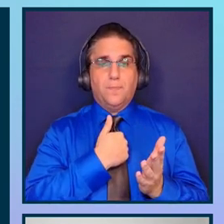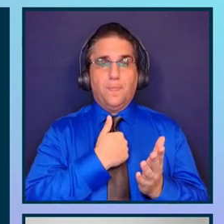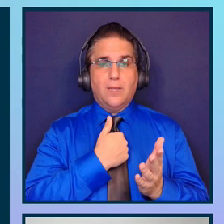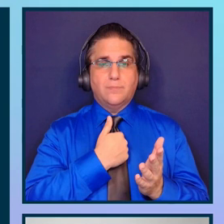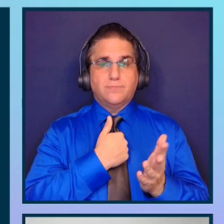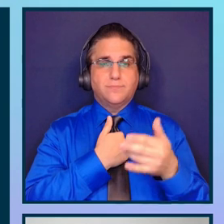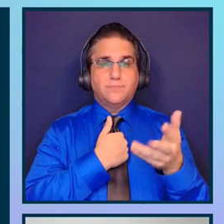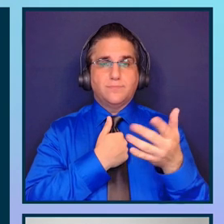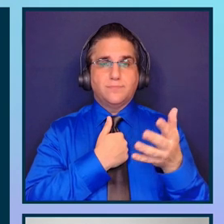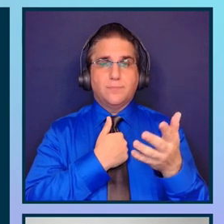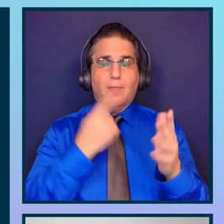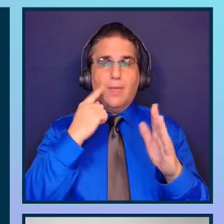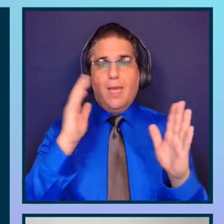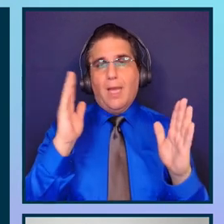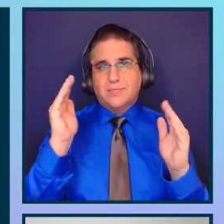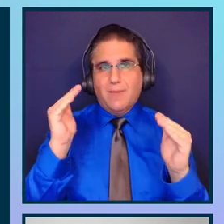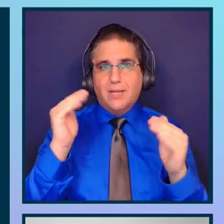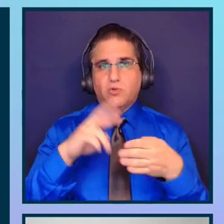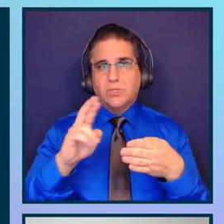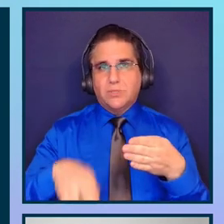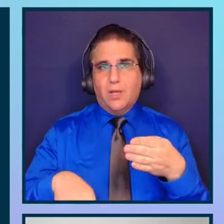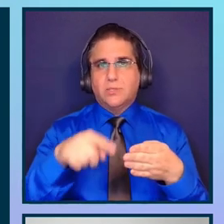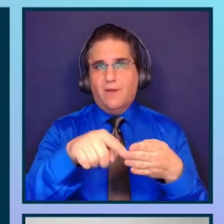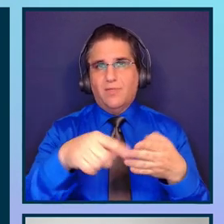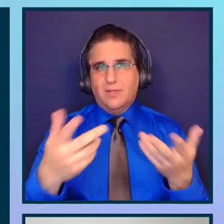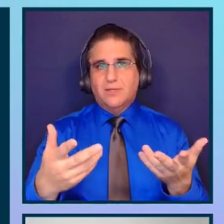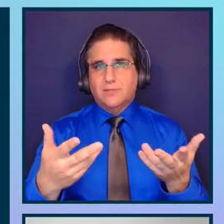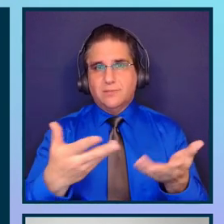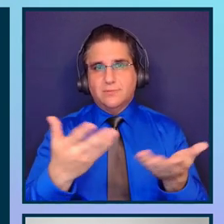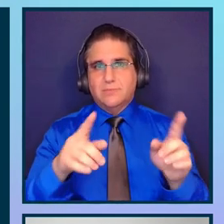the expected result for this PC.